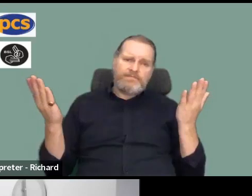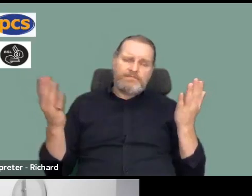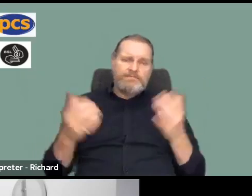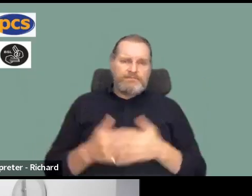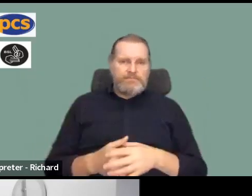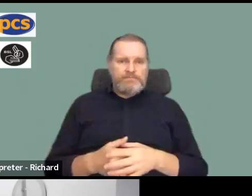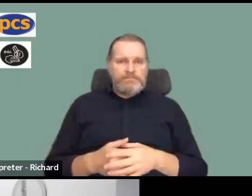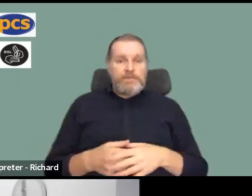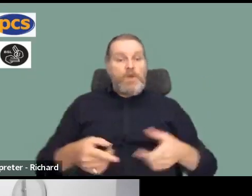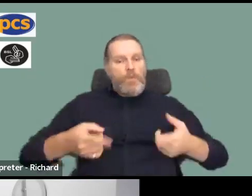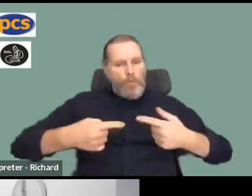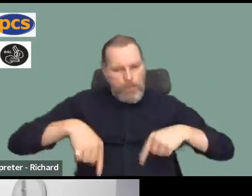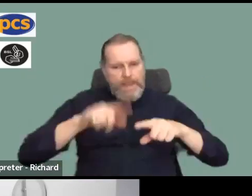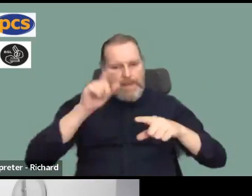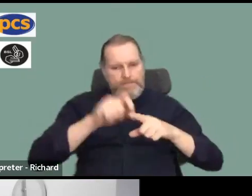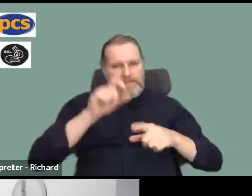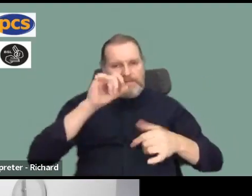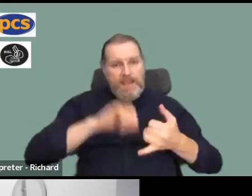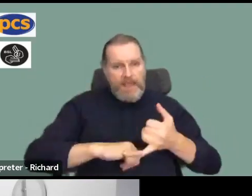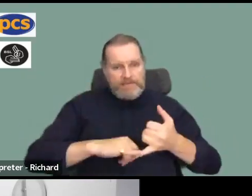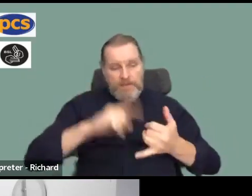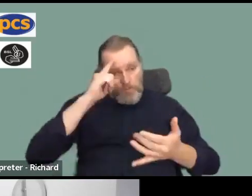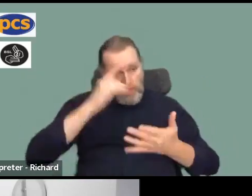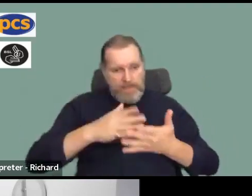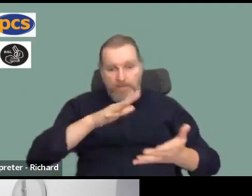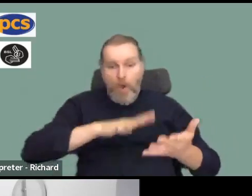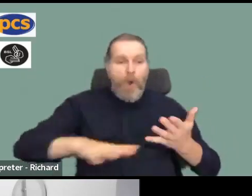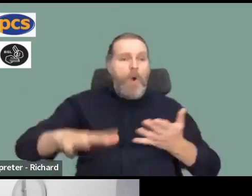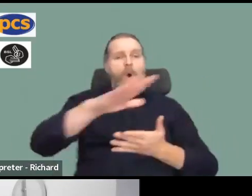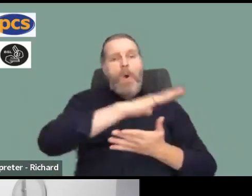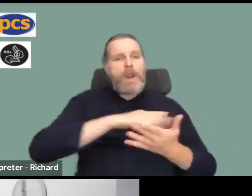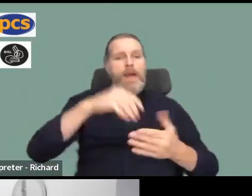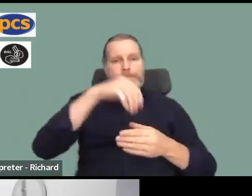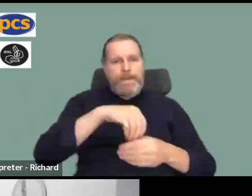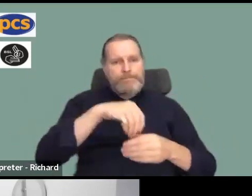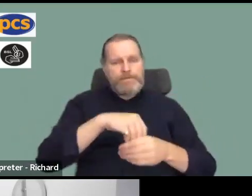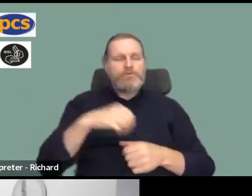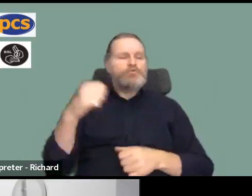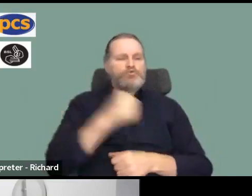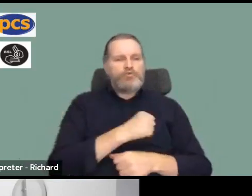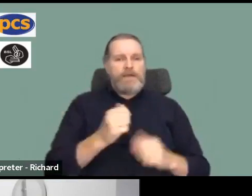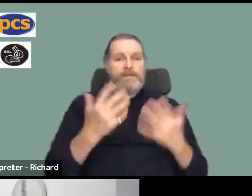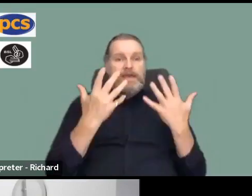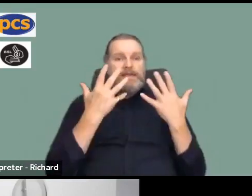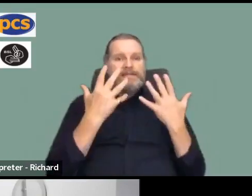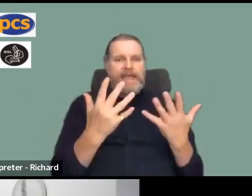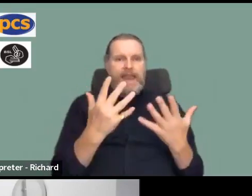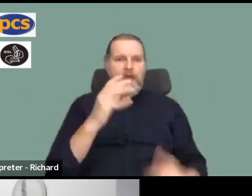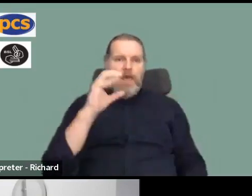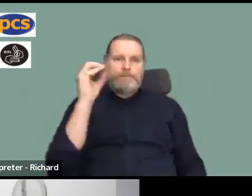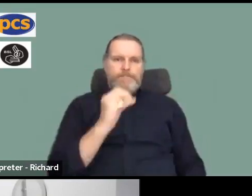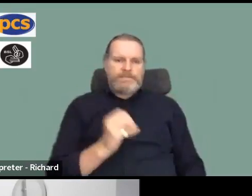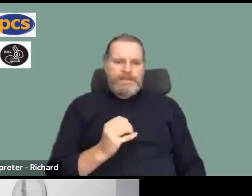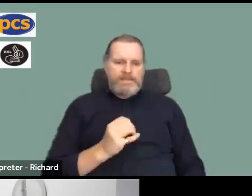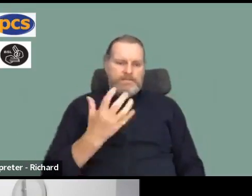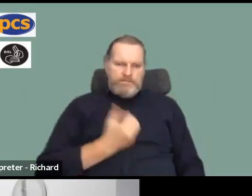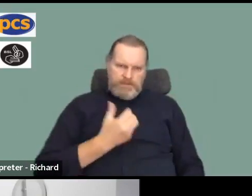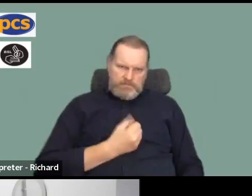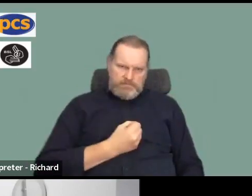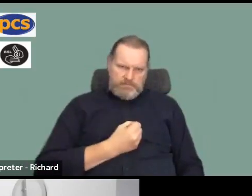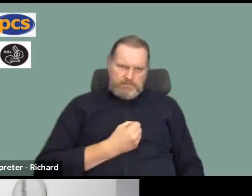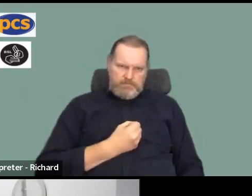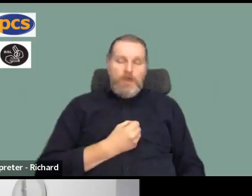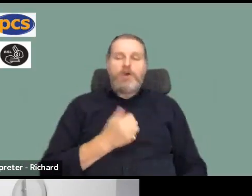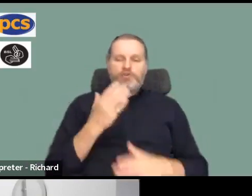we believe that all our members deserve a 10% pay rise and a minimum 15 pounds a week